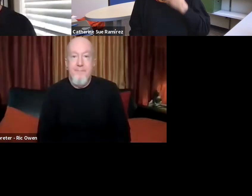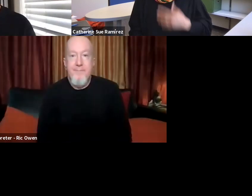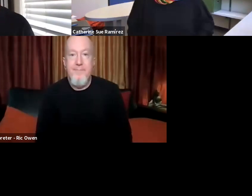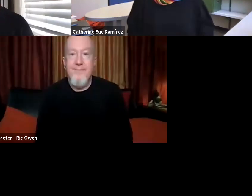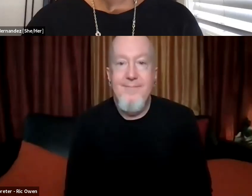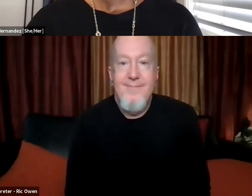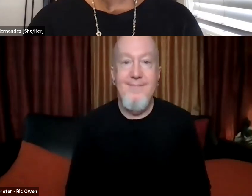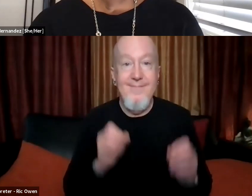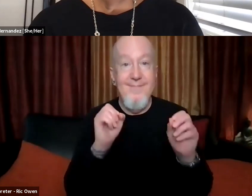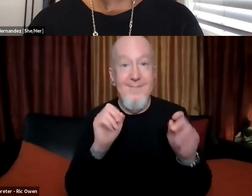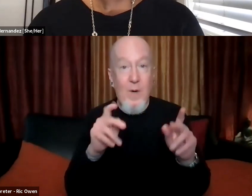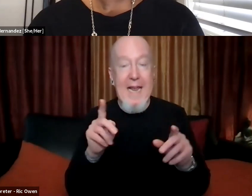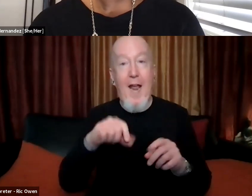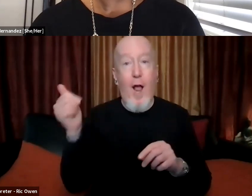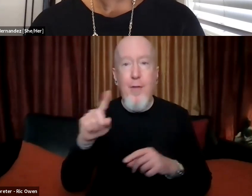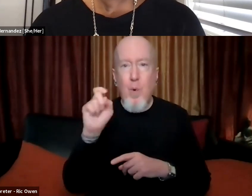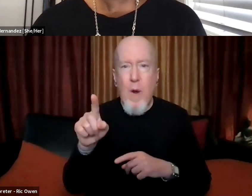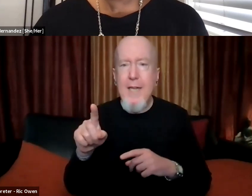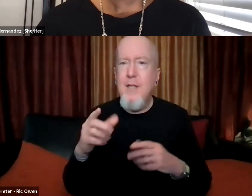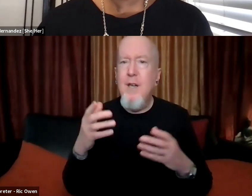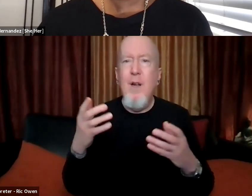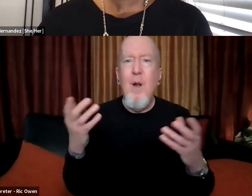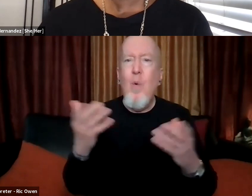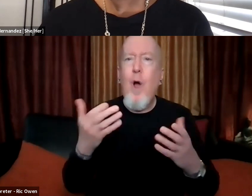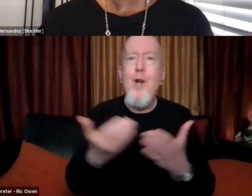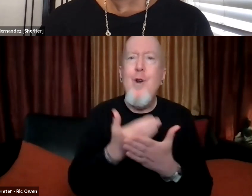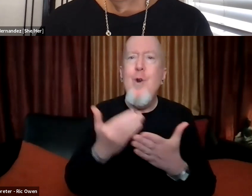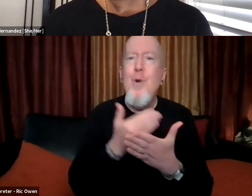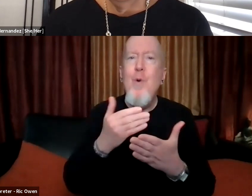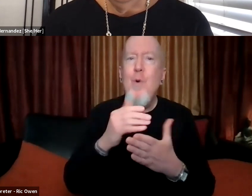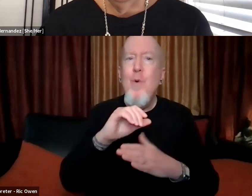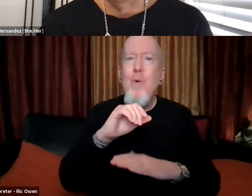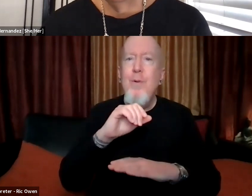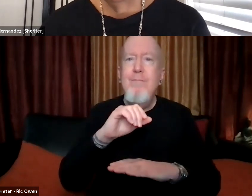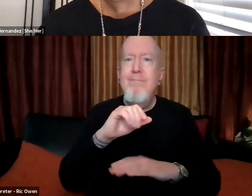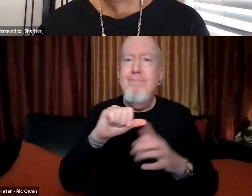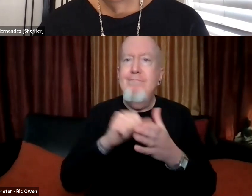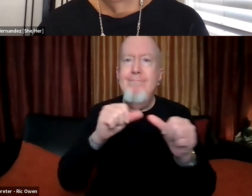Okay. Stacy would like to know what new monuments would you like to see in Santa Cruz County?